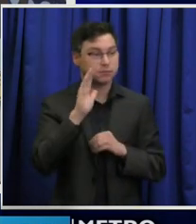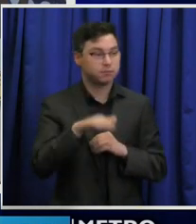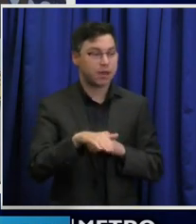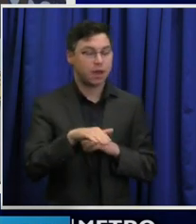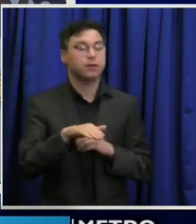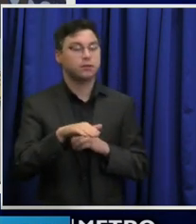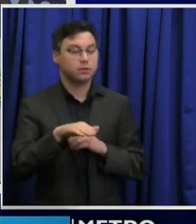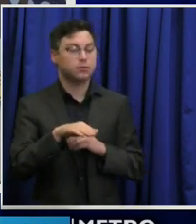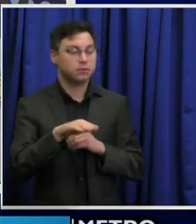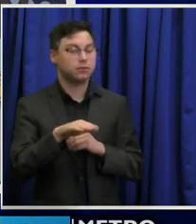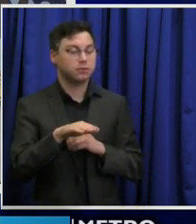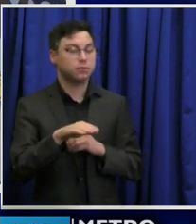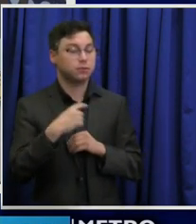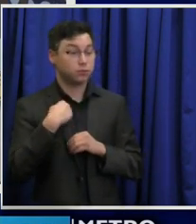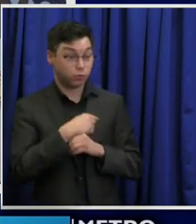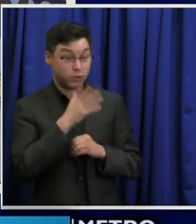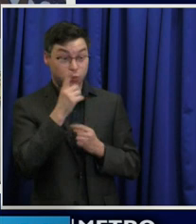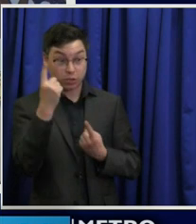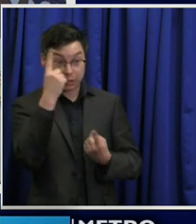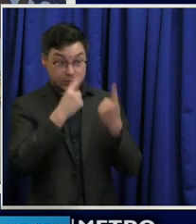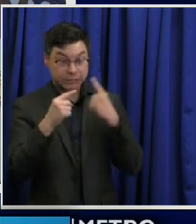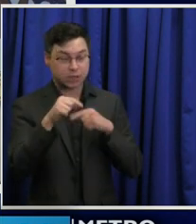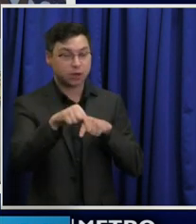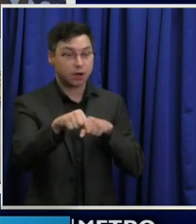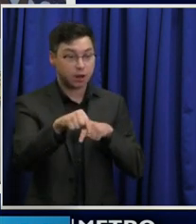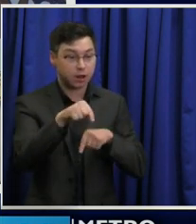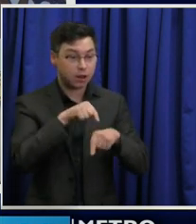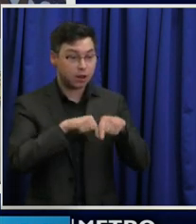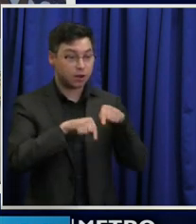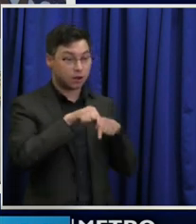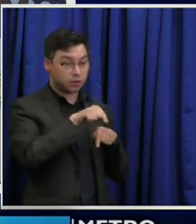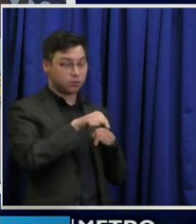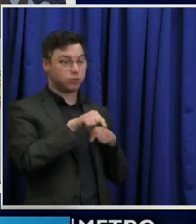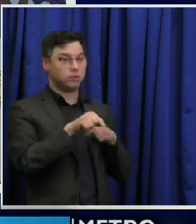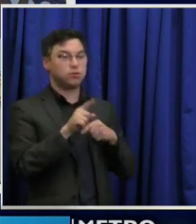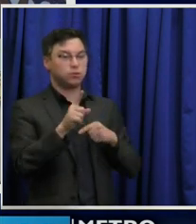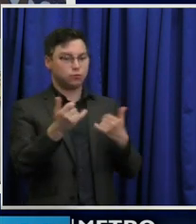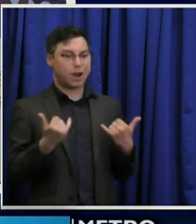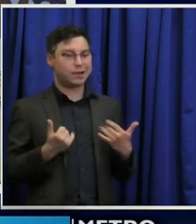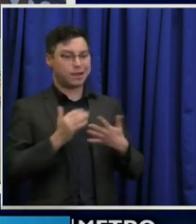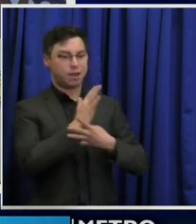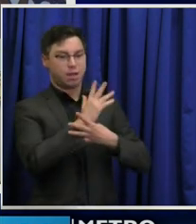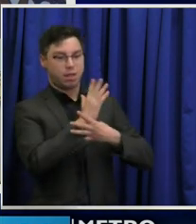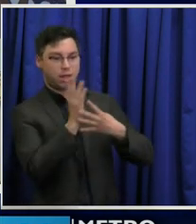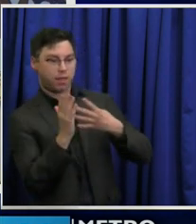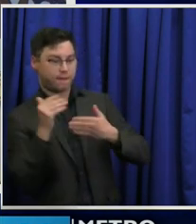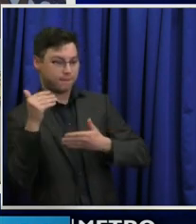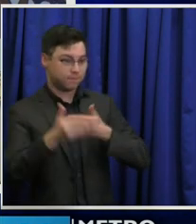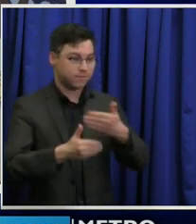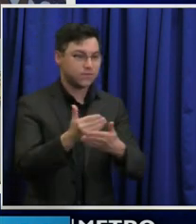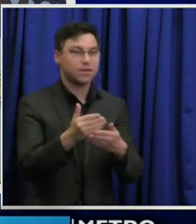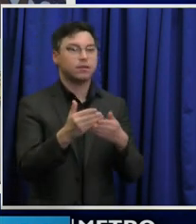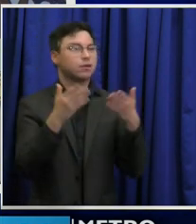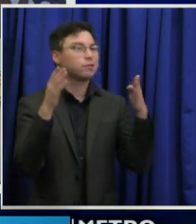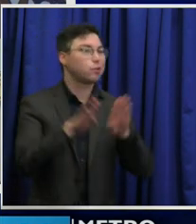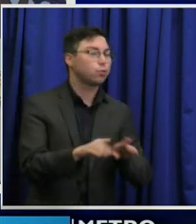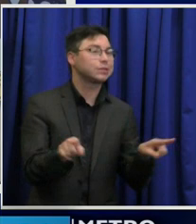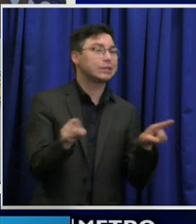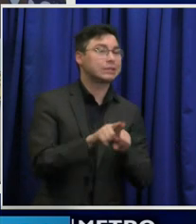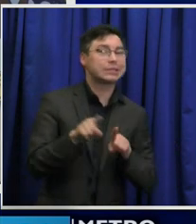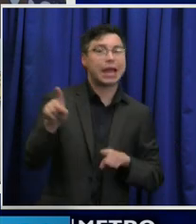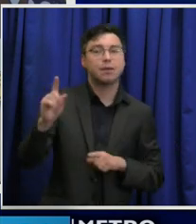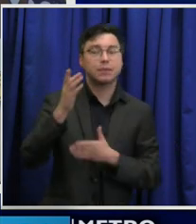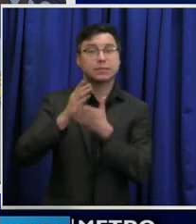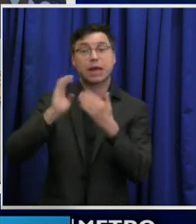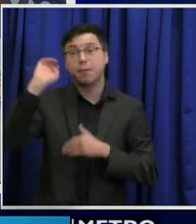are we going to consider going back to an earlier phase, closing down much like New York City and some of Europe is doing?